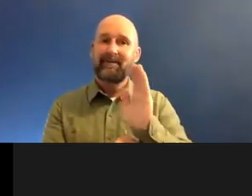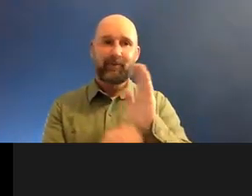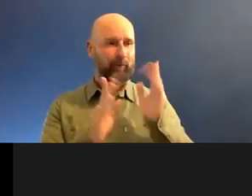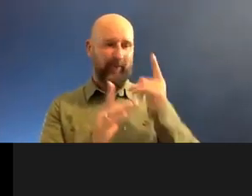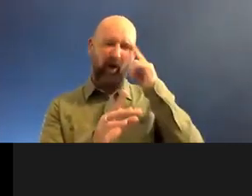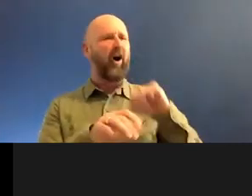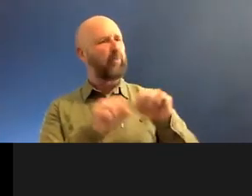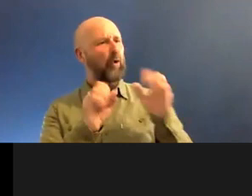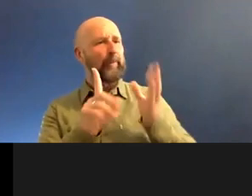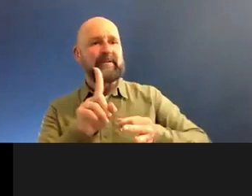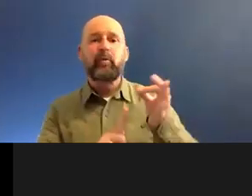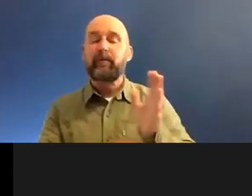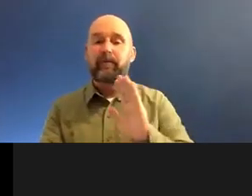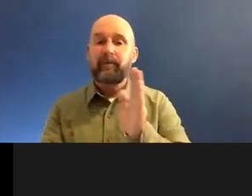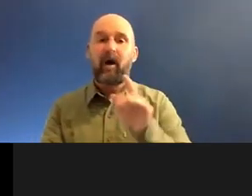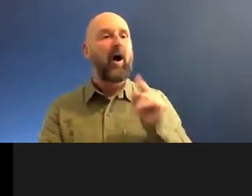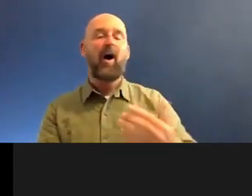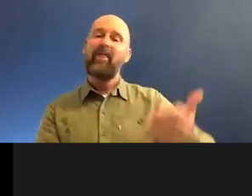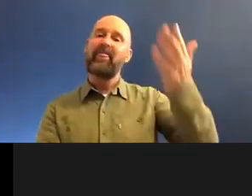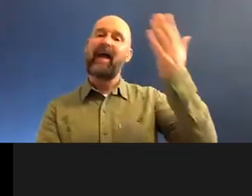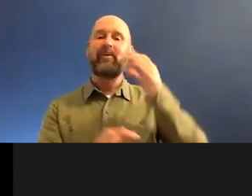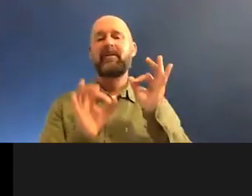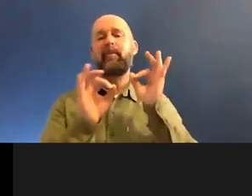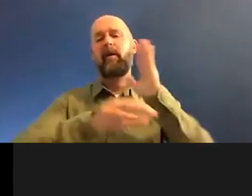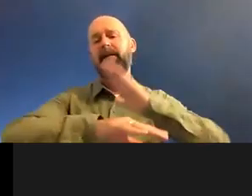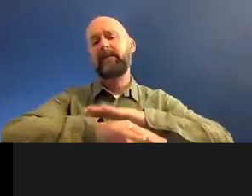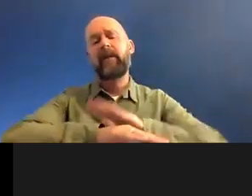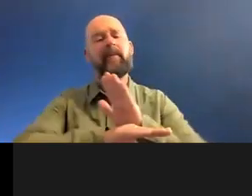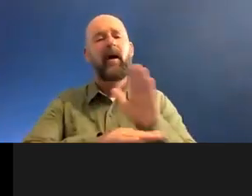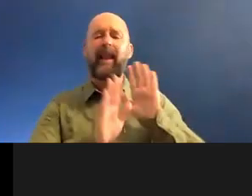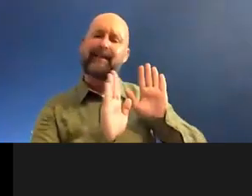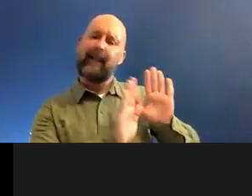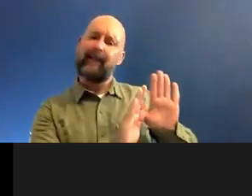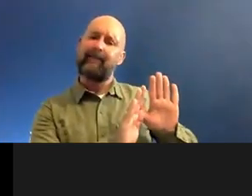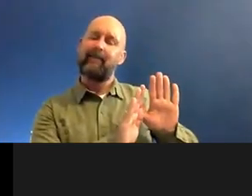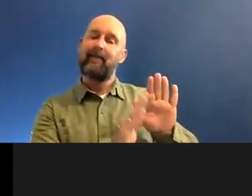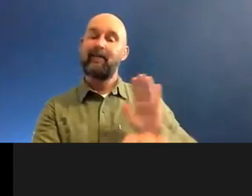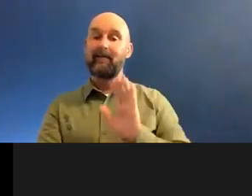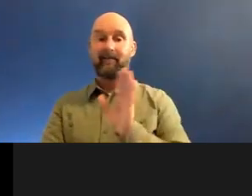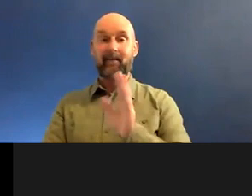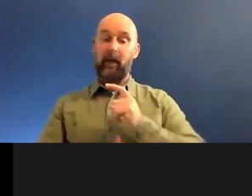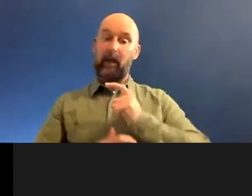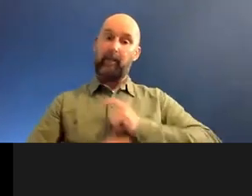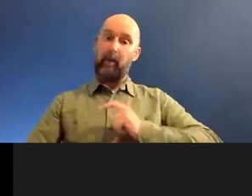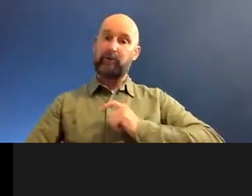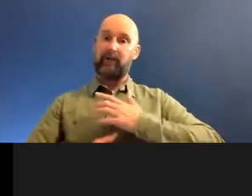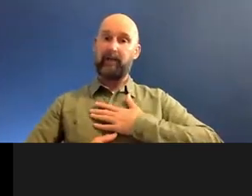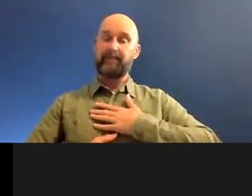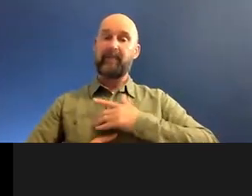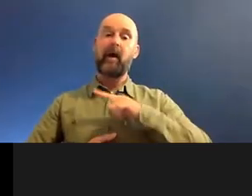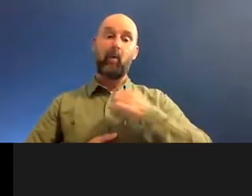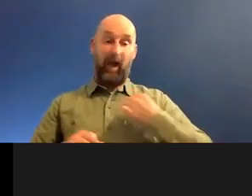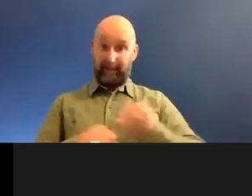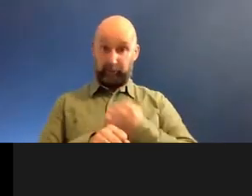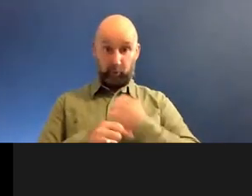I think a lot of people think, oh, that was the golden period, just leave it at that. But I think personally, I know what I do is different,